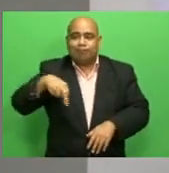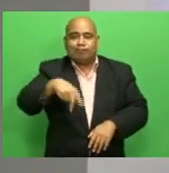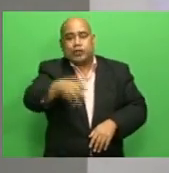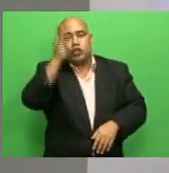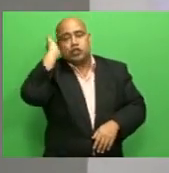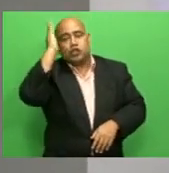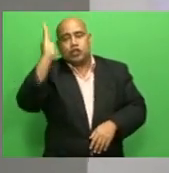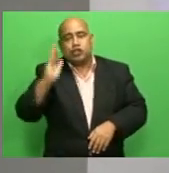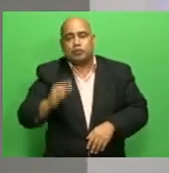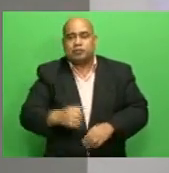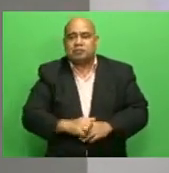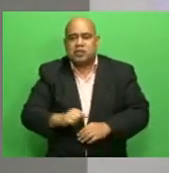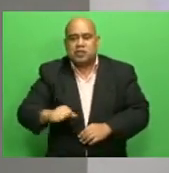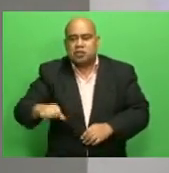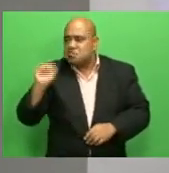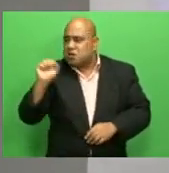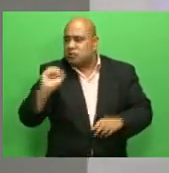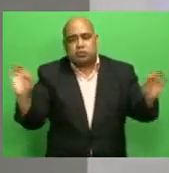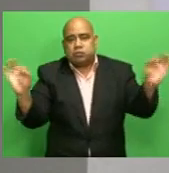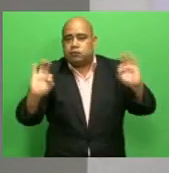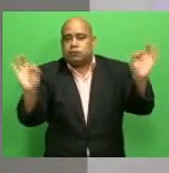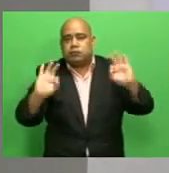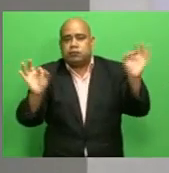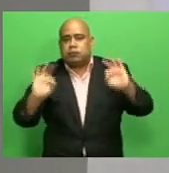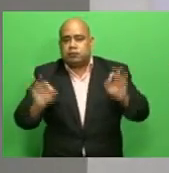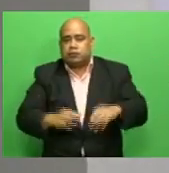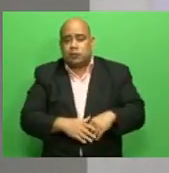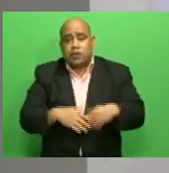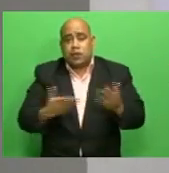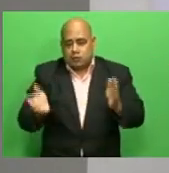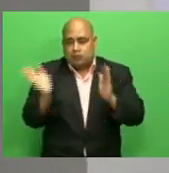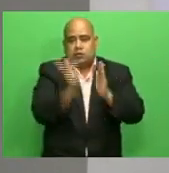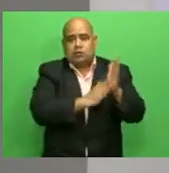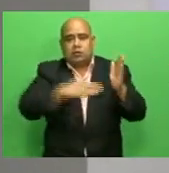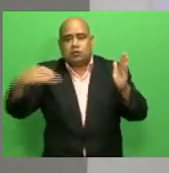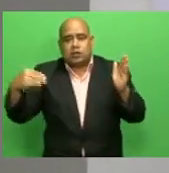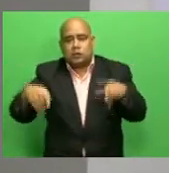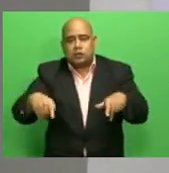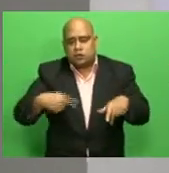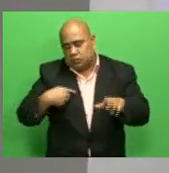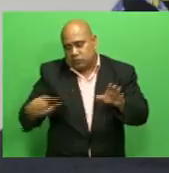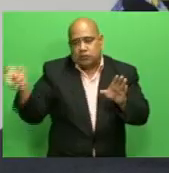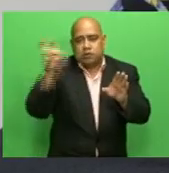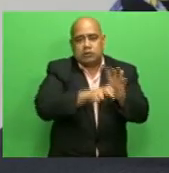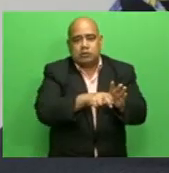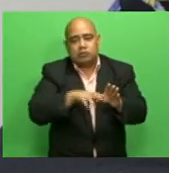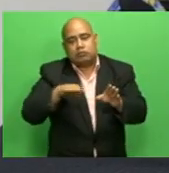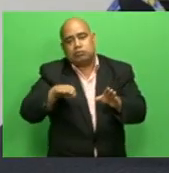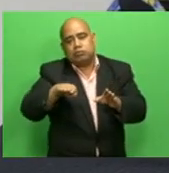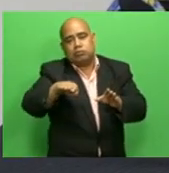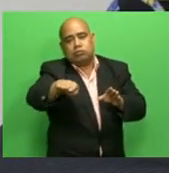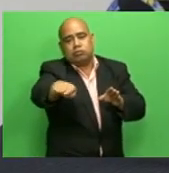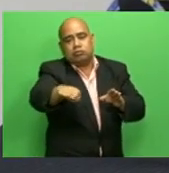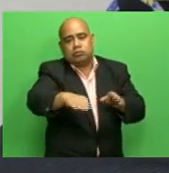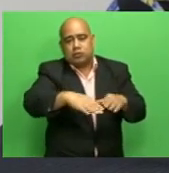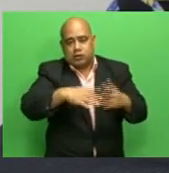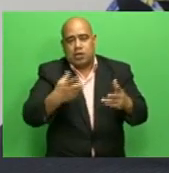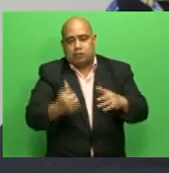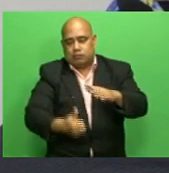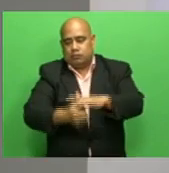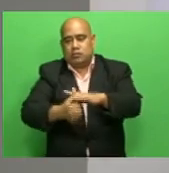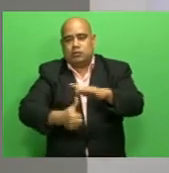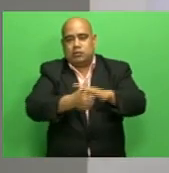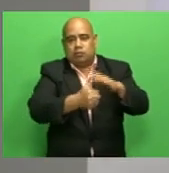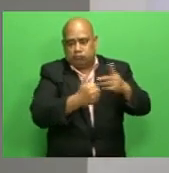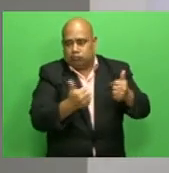buses. Now they have trucks that take the kids to school. So that's a challenge, is the access to our village, say.